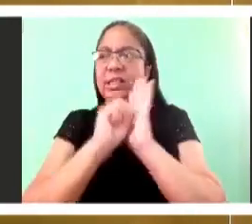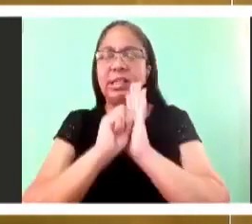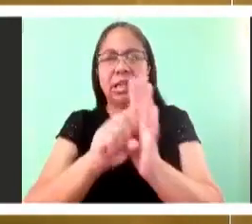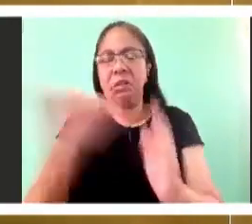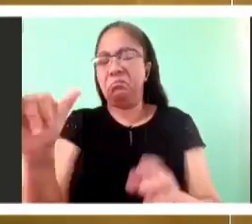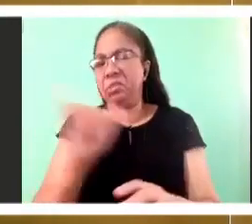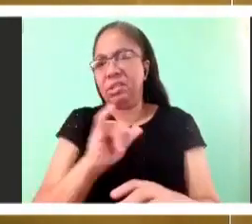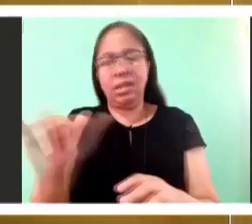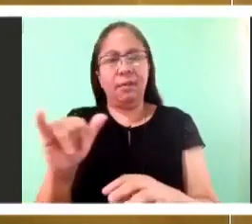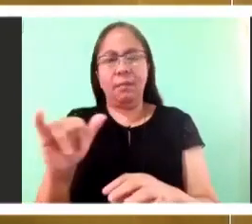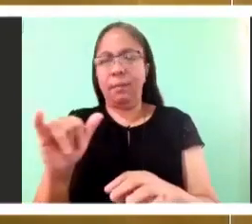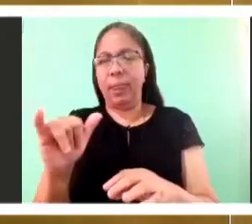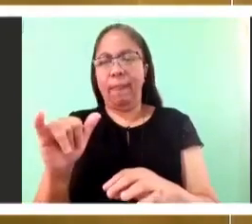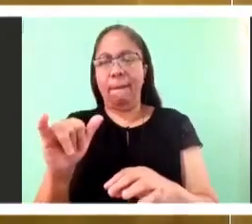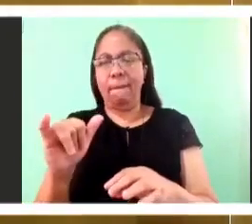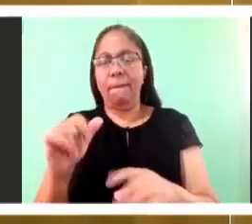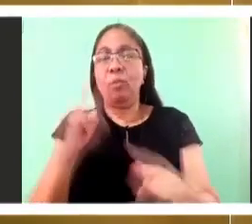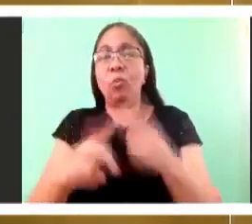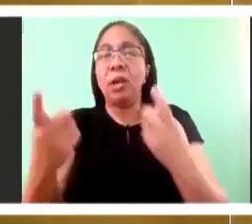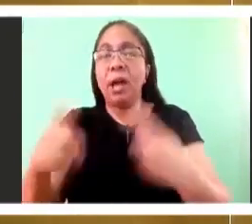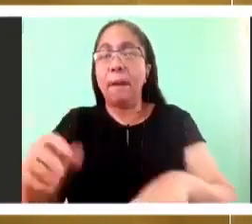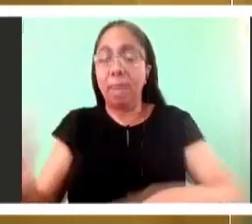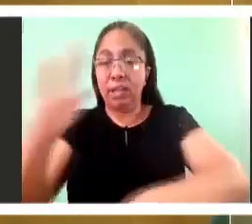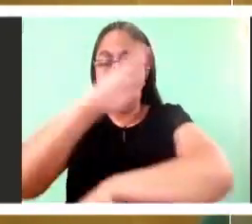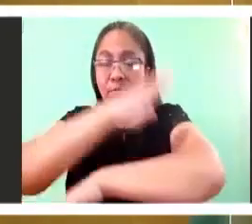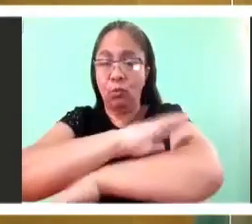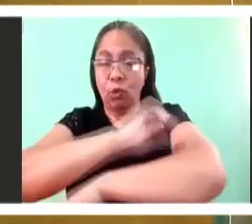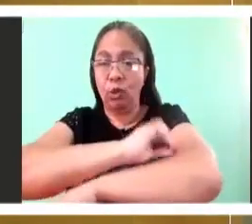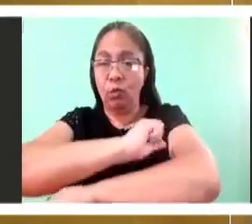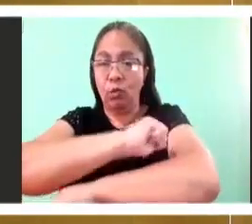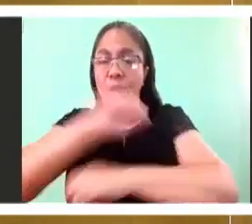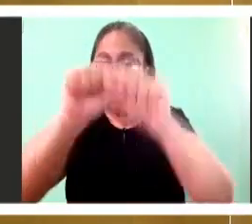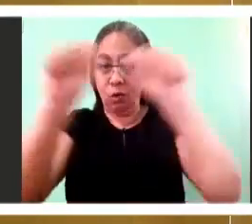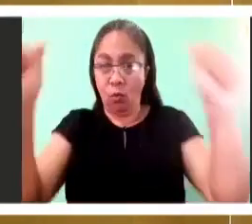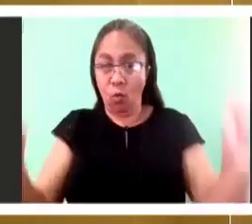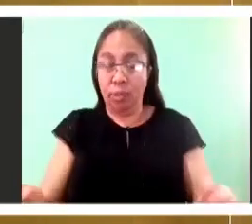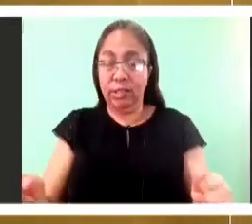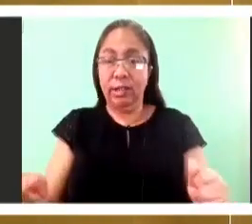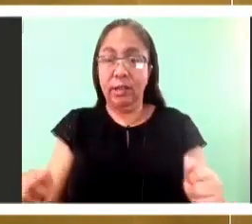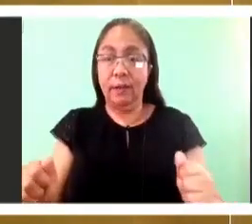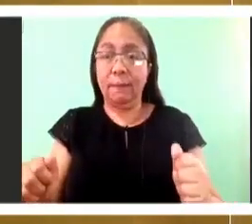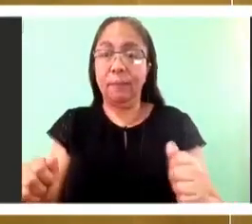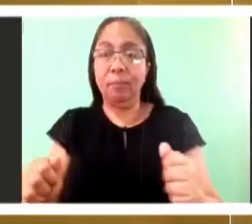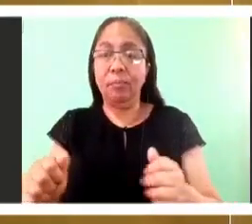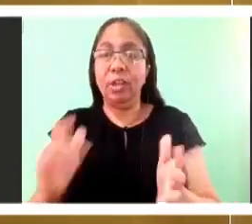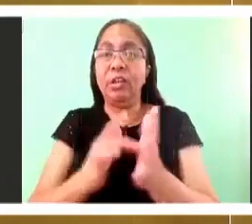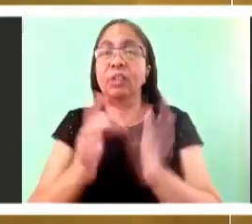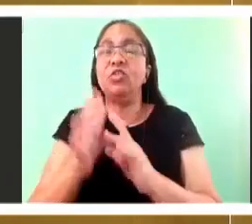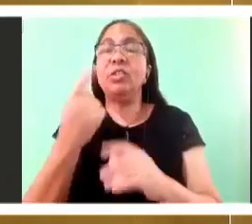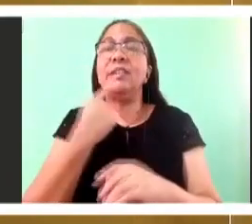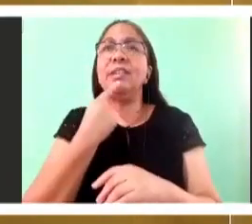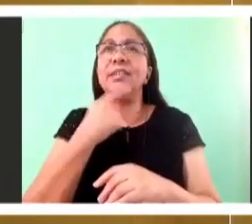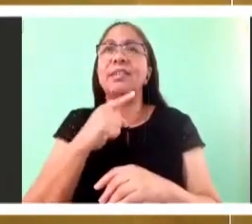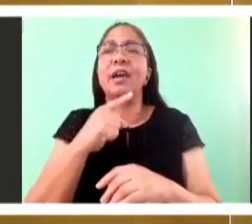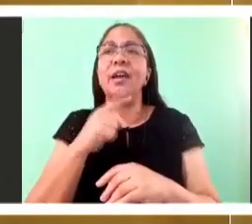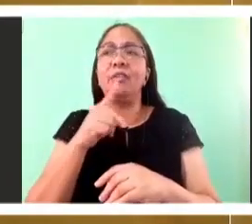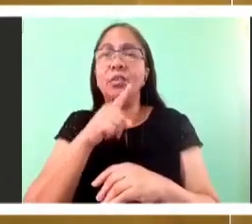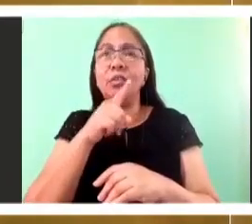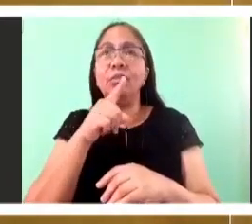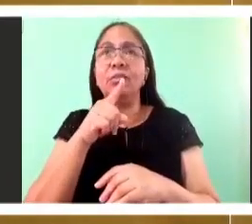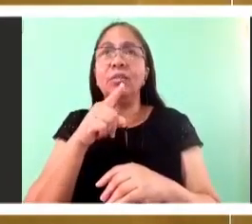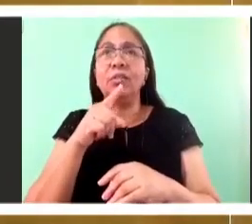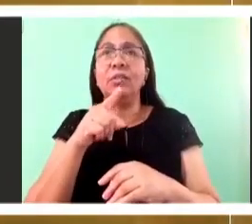is Eucharist that he is speaking about because this is greater because it makes him present physically in the most